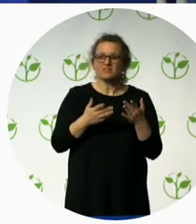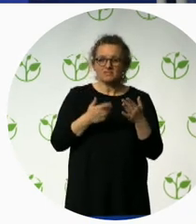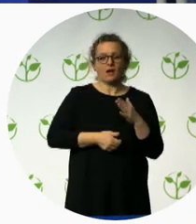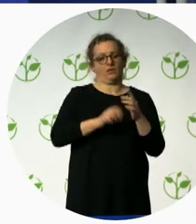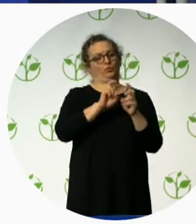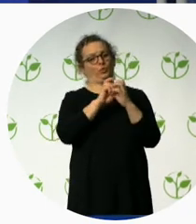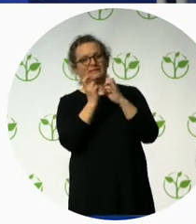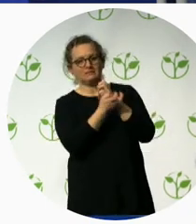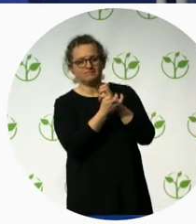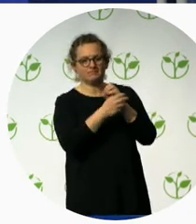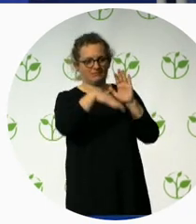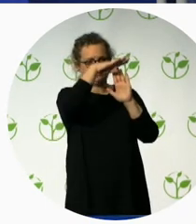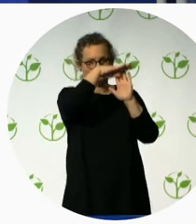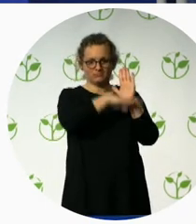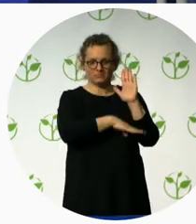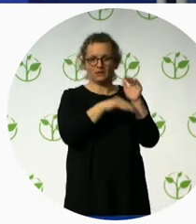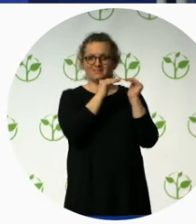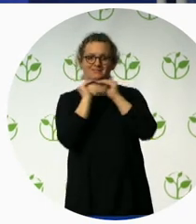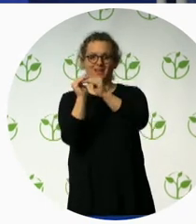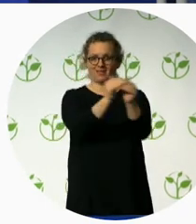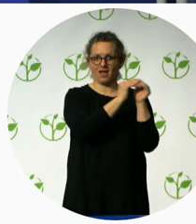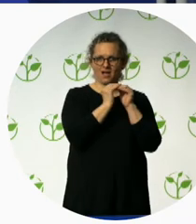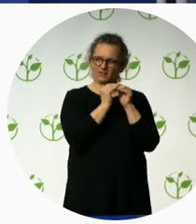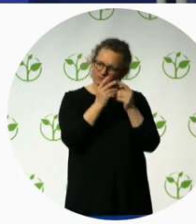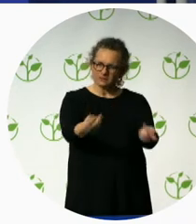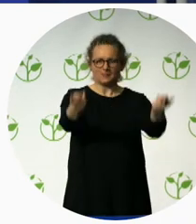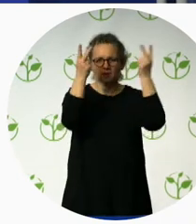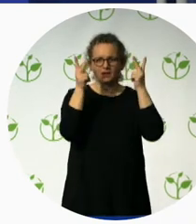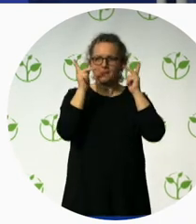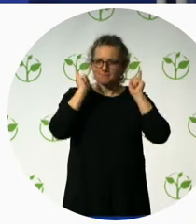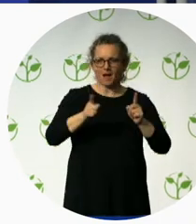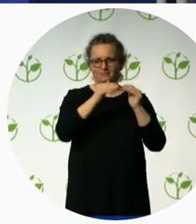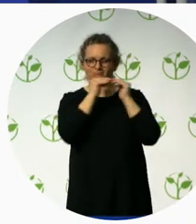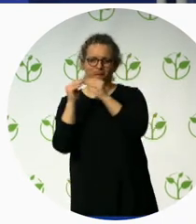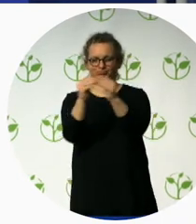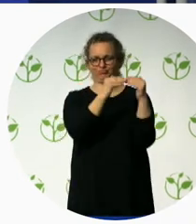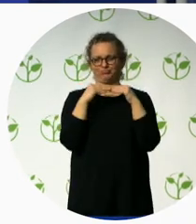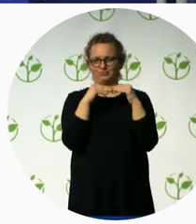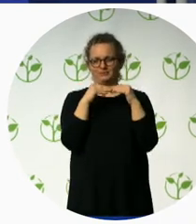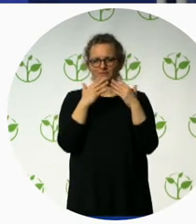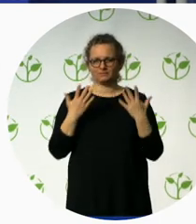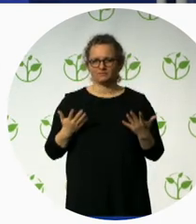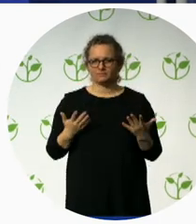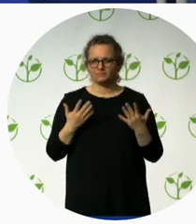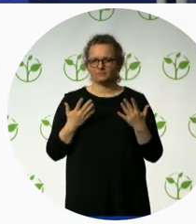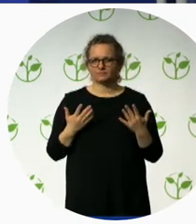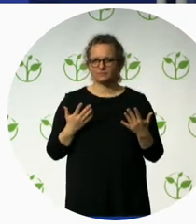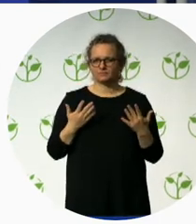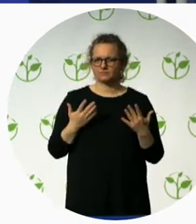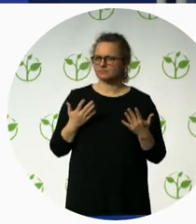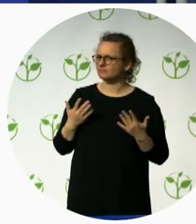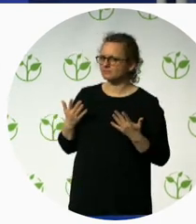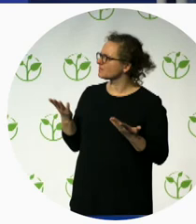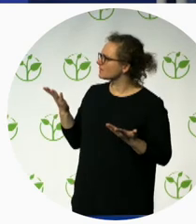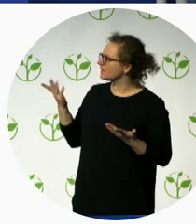or how the standard, you would expect the standard would be, would then be promoted and implemented? Because that's the key thing, isn't it?